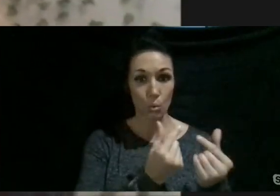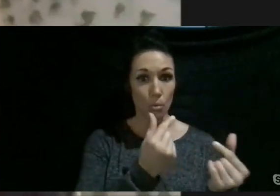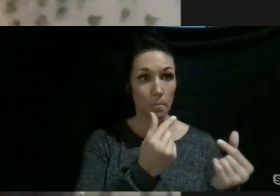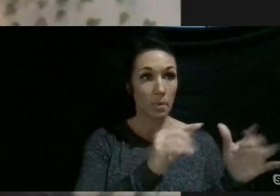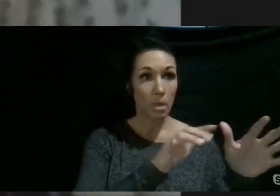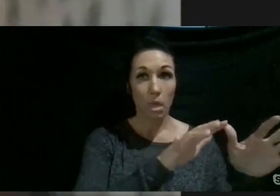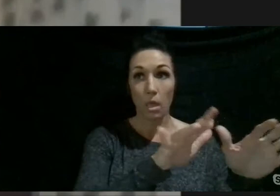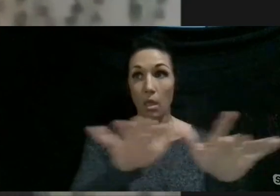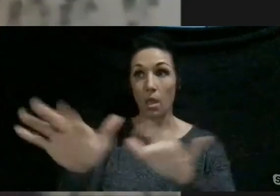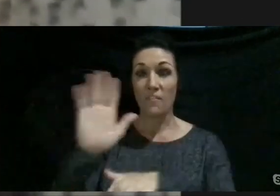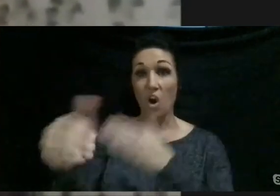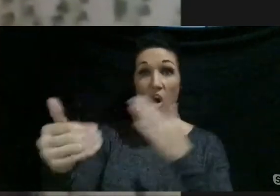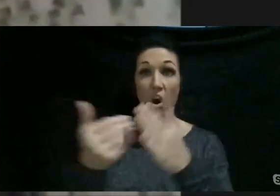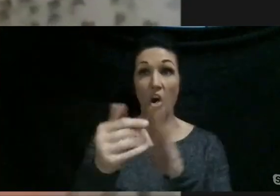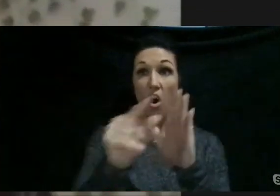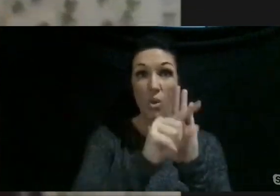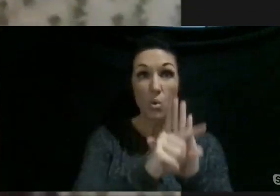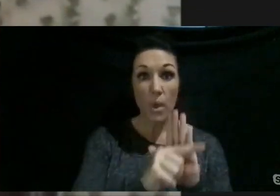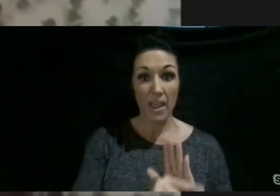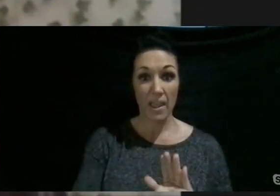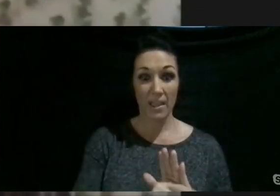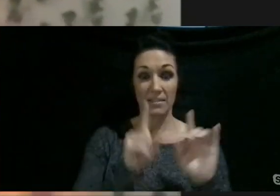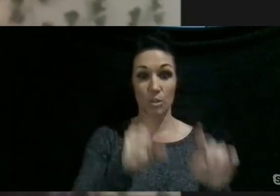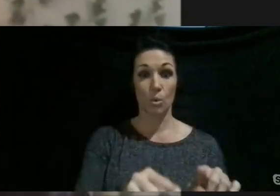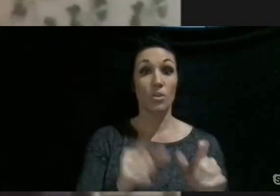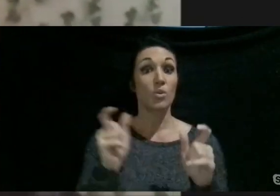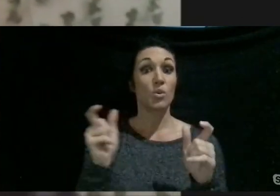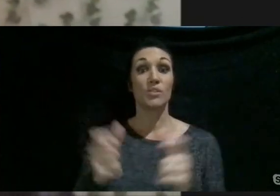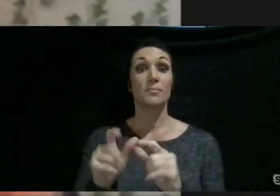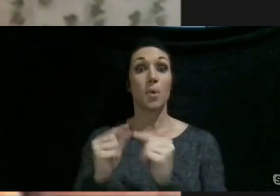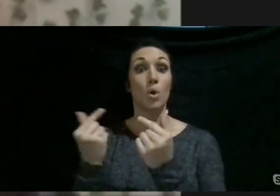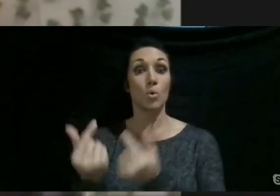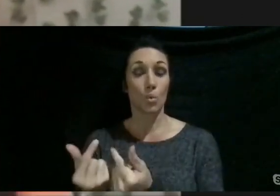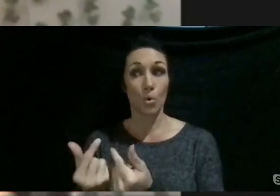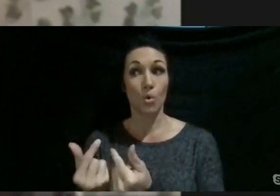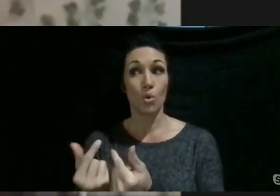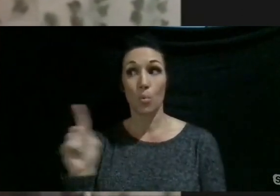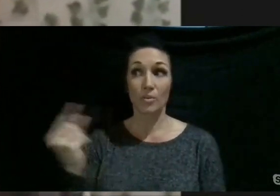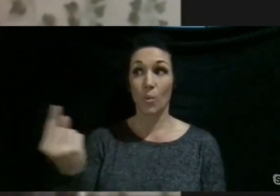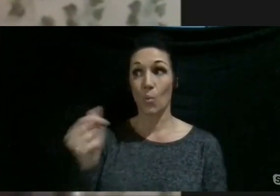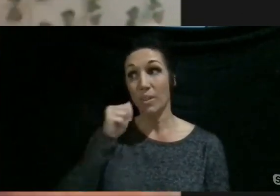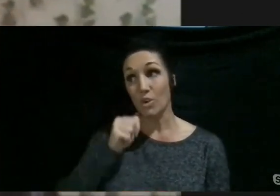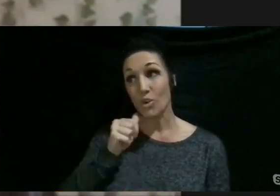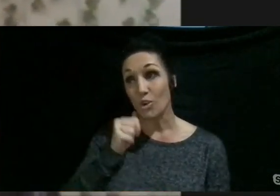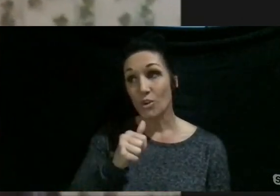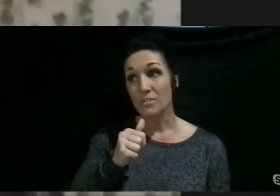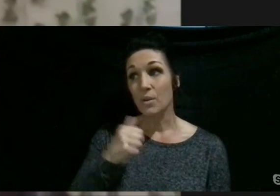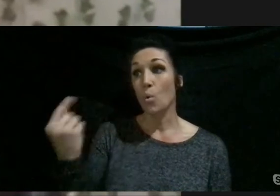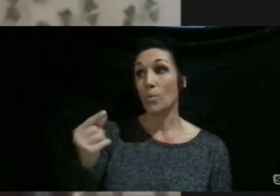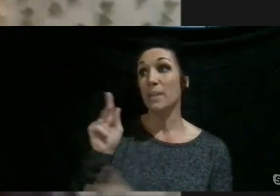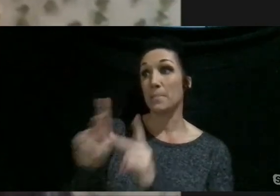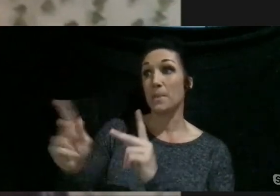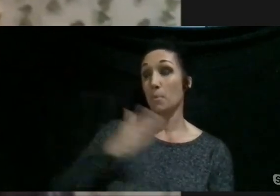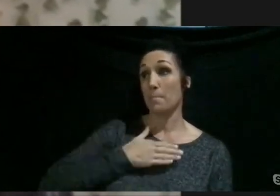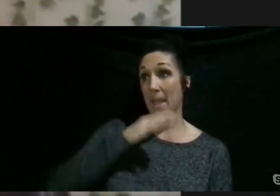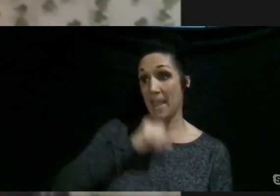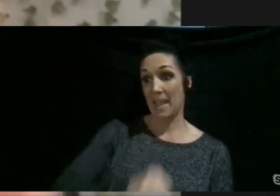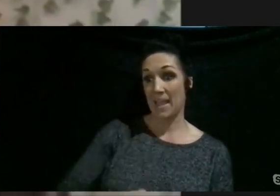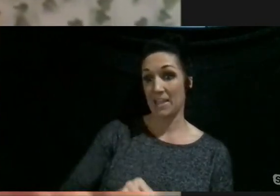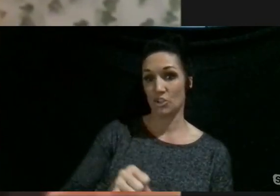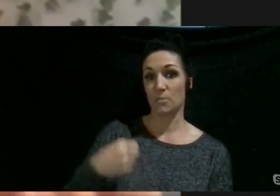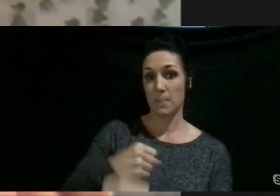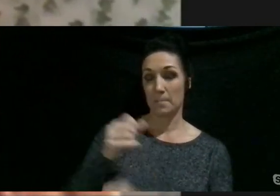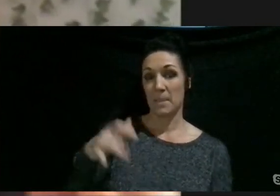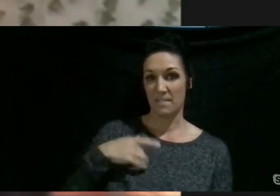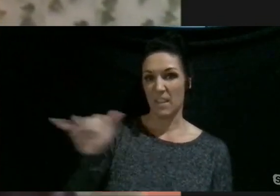of the grades, and going to a small group where it was only girls and only people my age. It made me